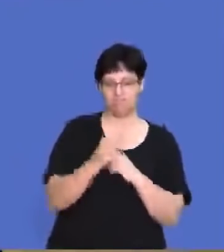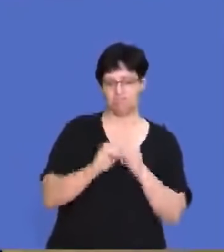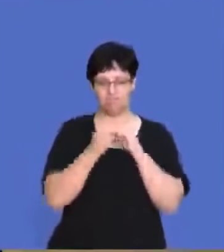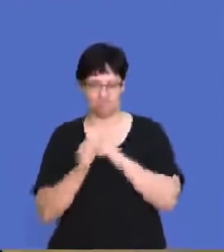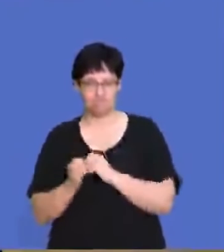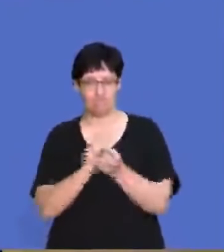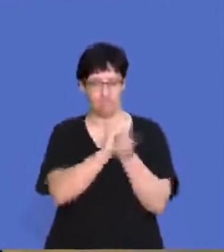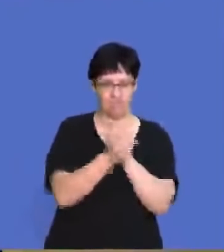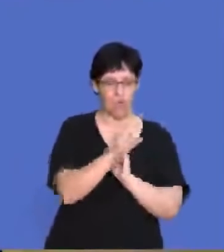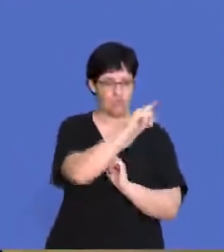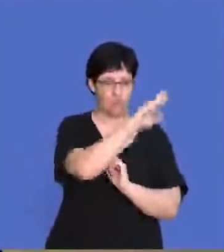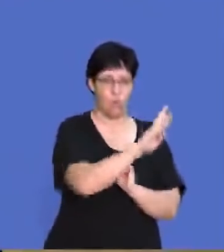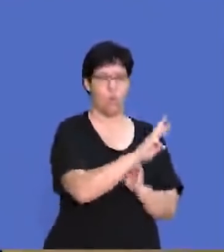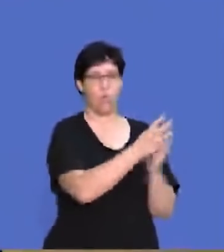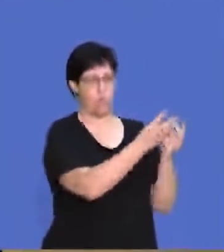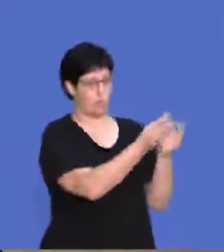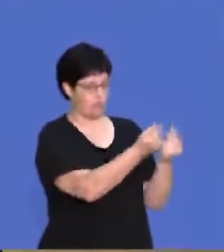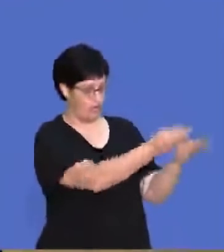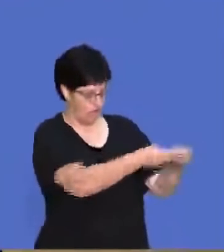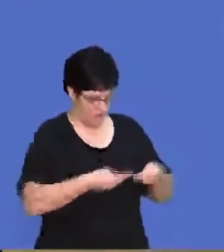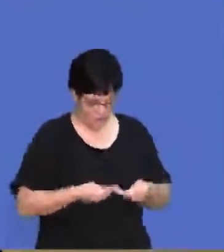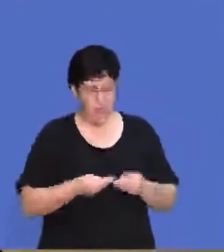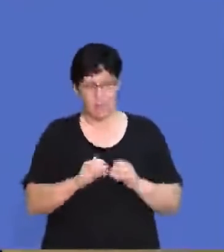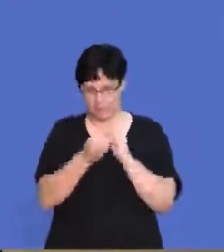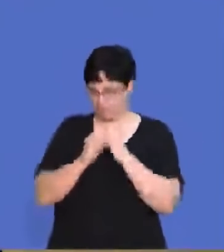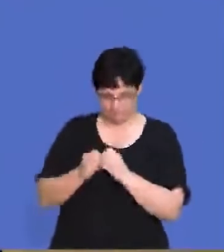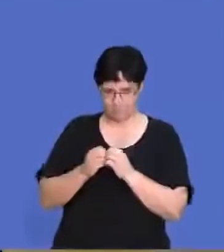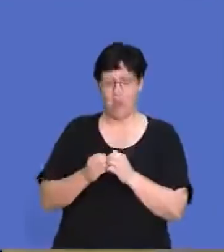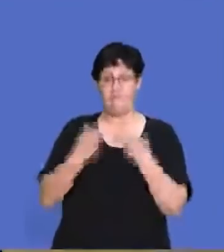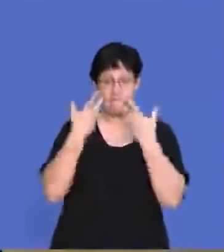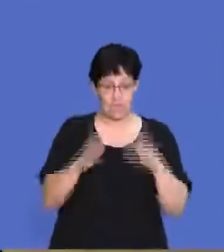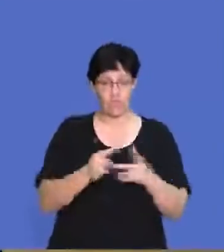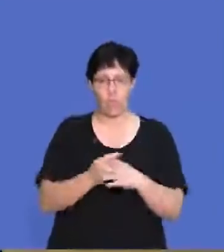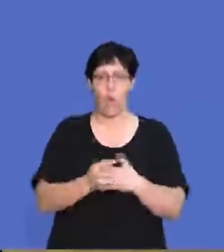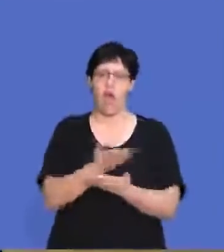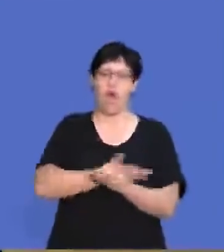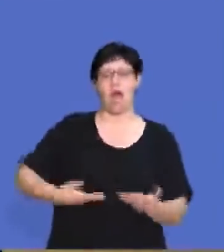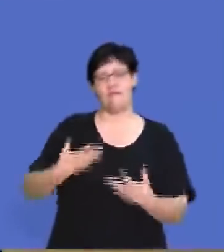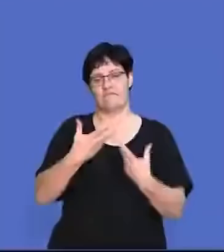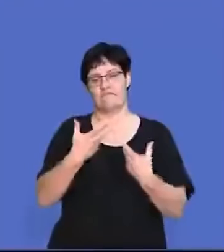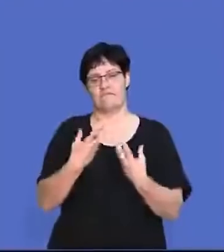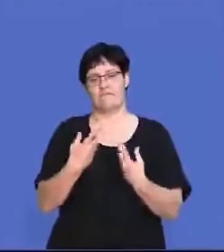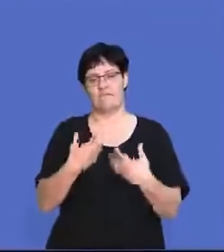manufacturing and converting those raw materials into semi-finished products or finished products.